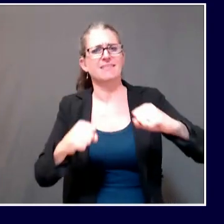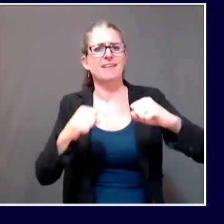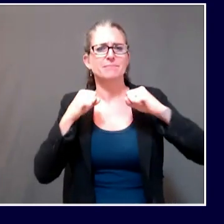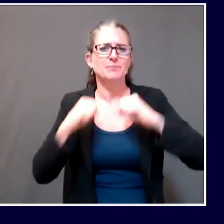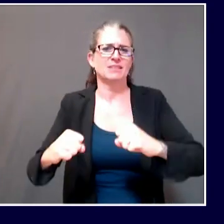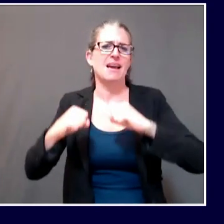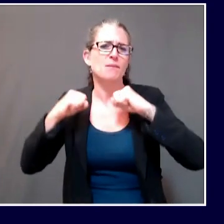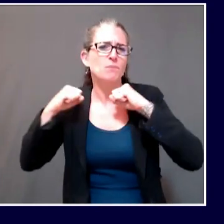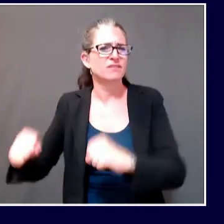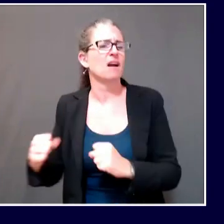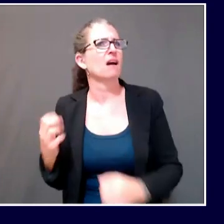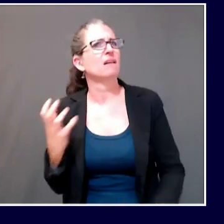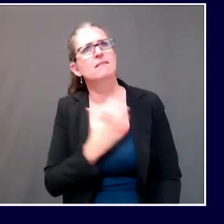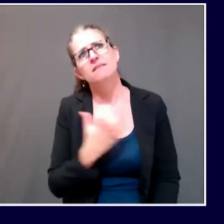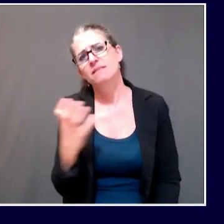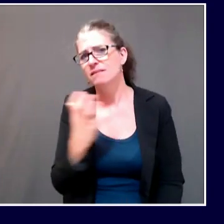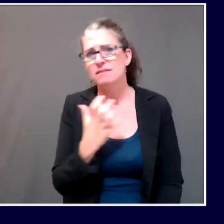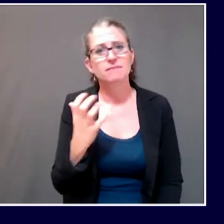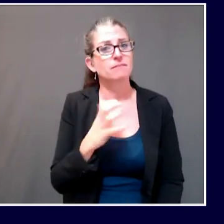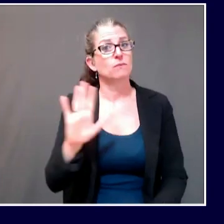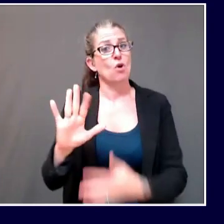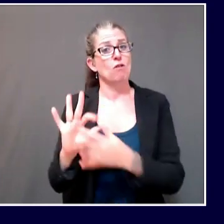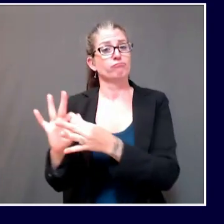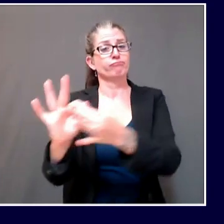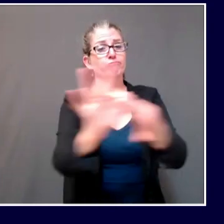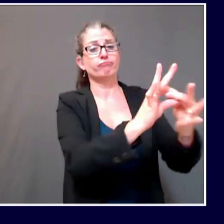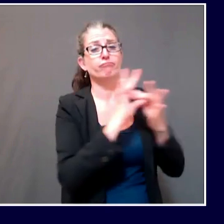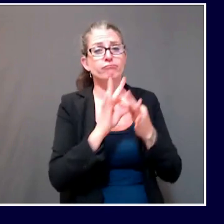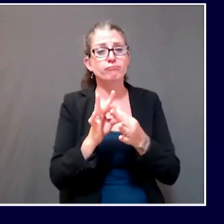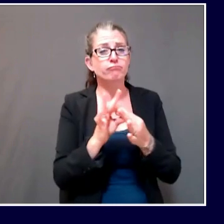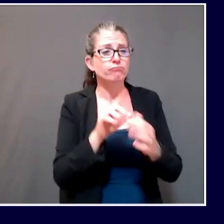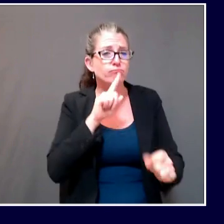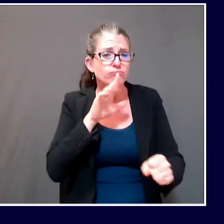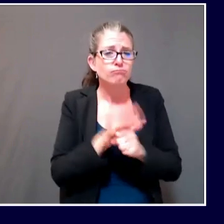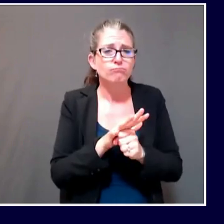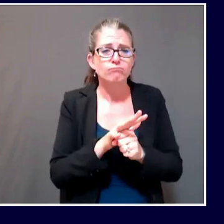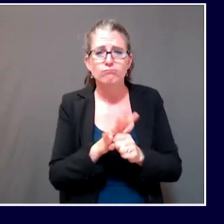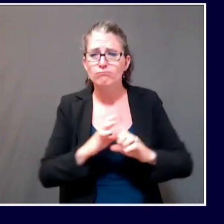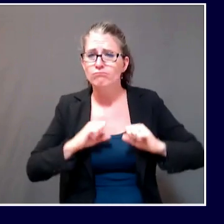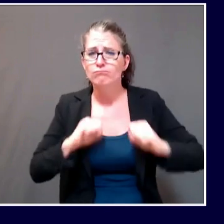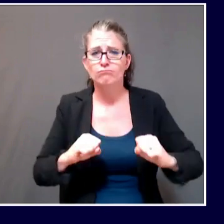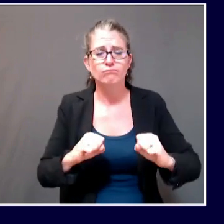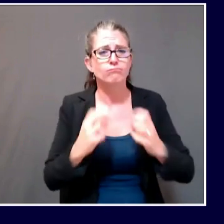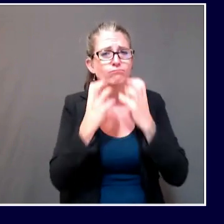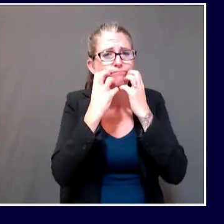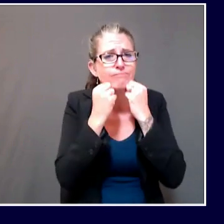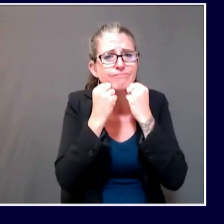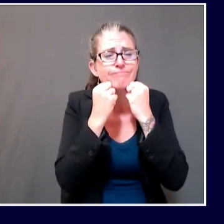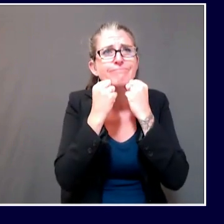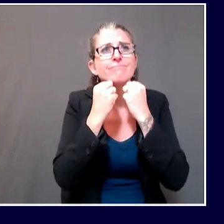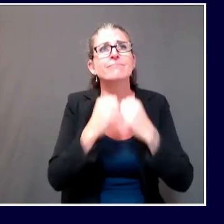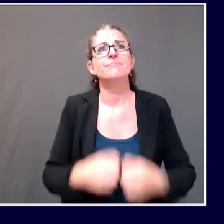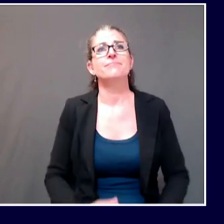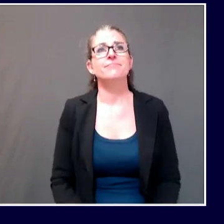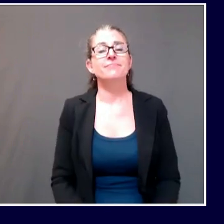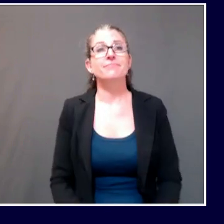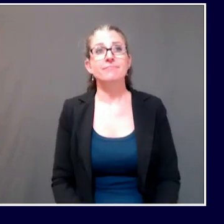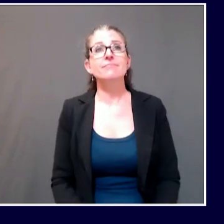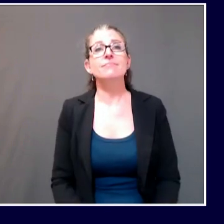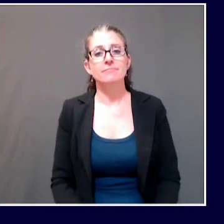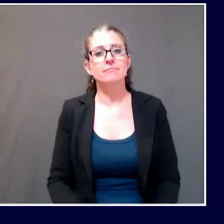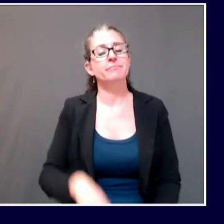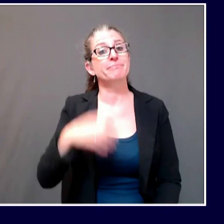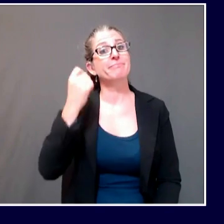will continue. Well, small businesses in particular have been hurt hard economically. So my